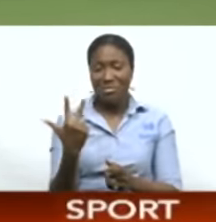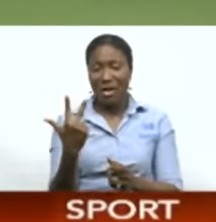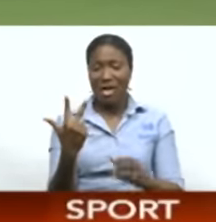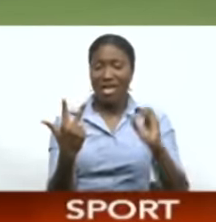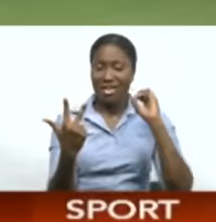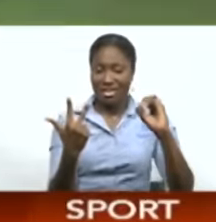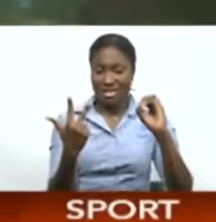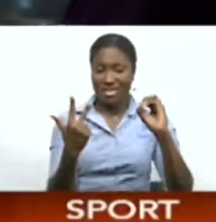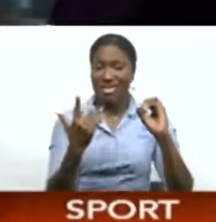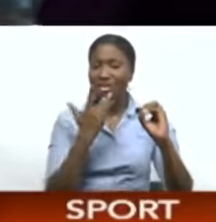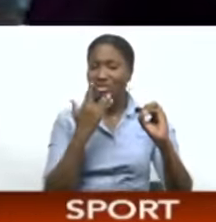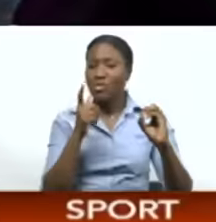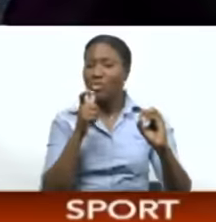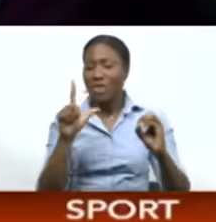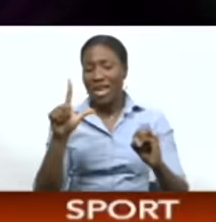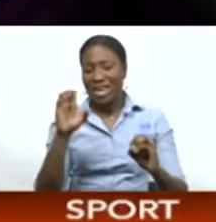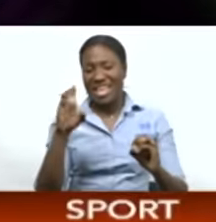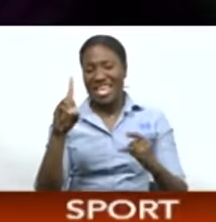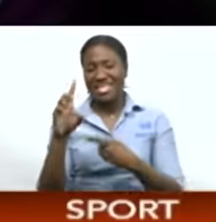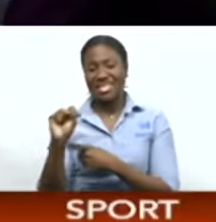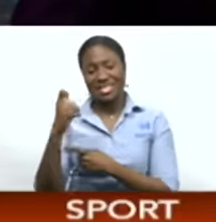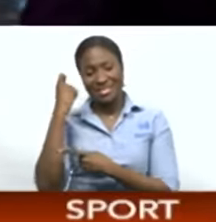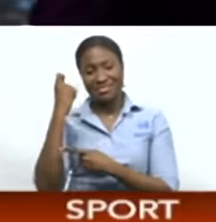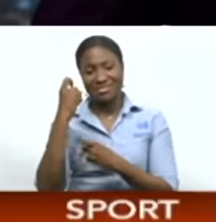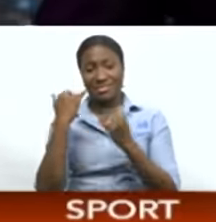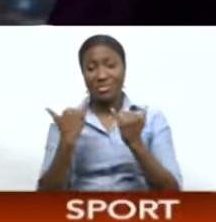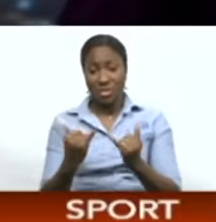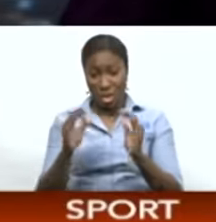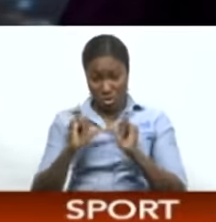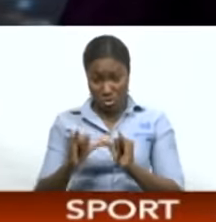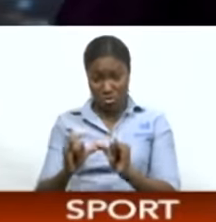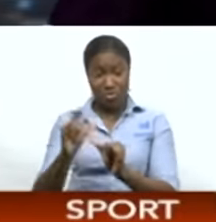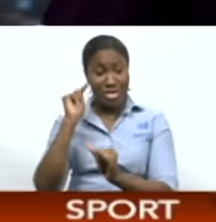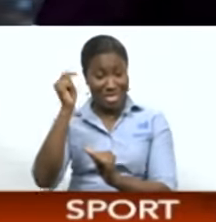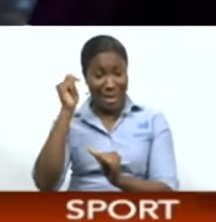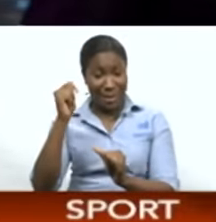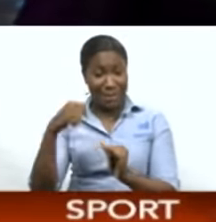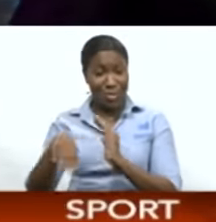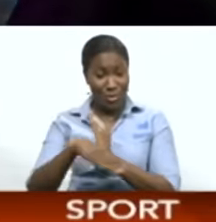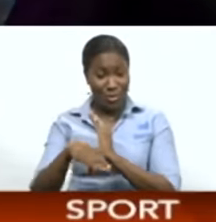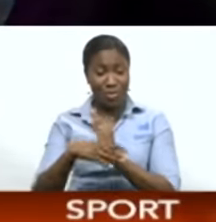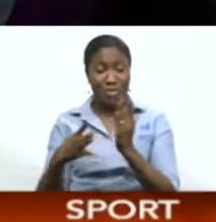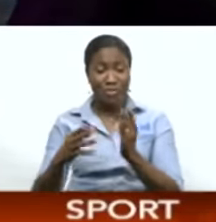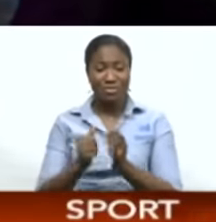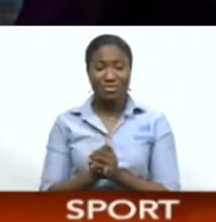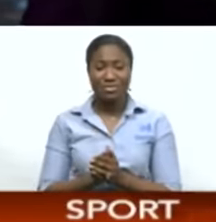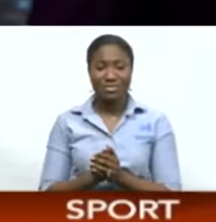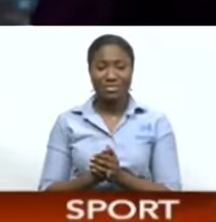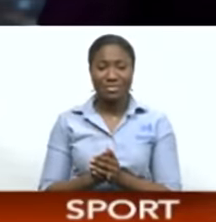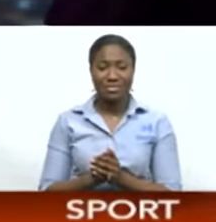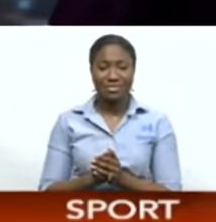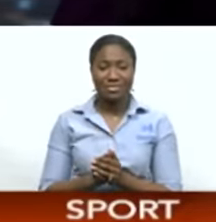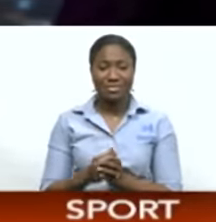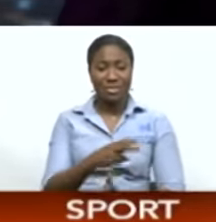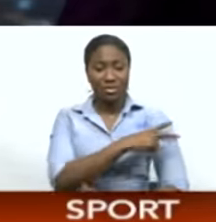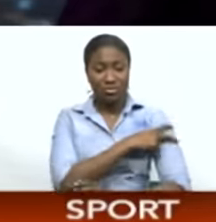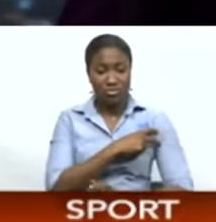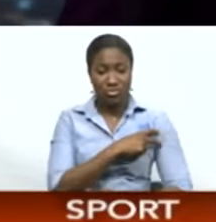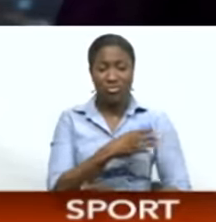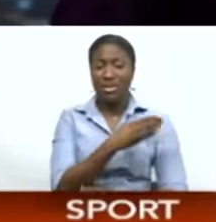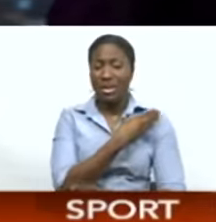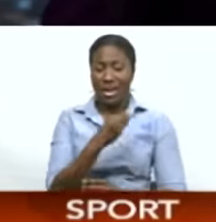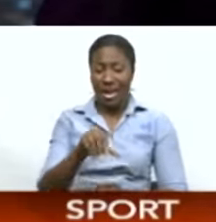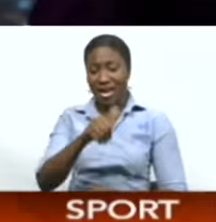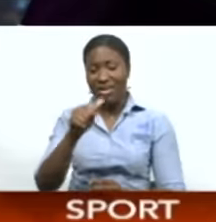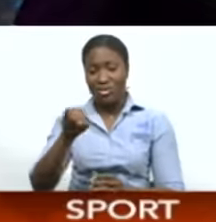in favor of Leeds. Let's stay in Tobago now. Now Juventus TT and the Defence Force past players, they rose to the